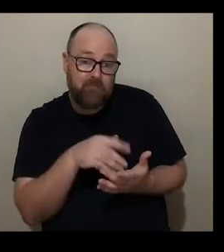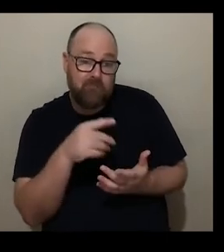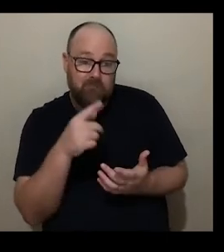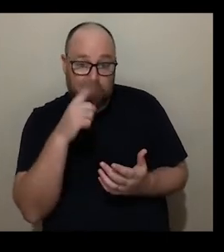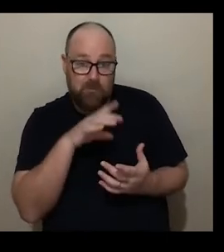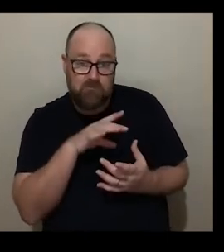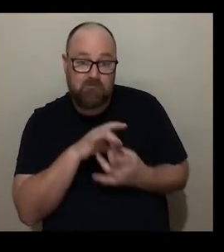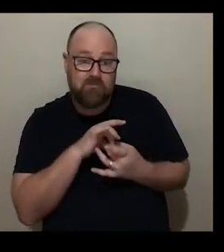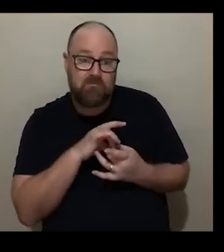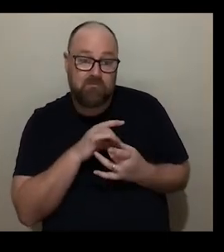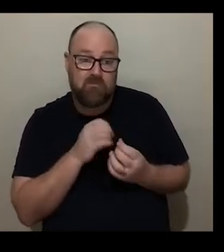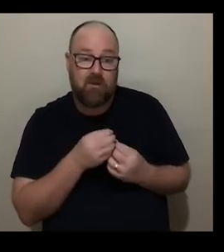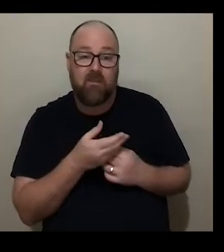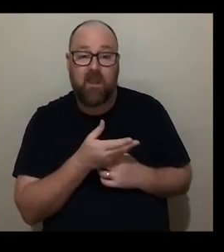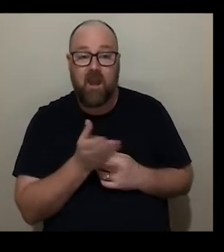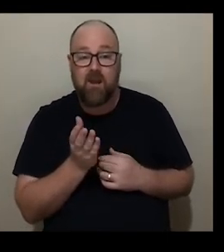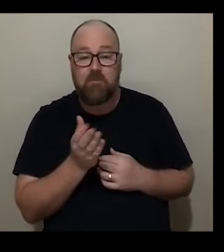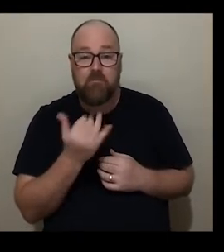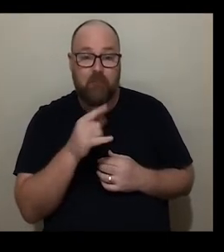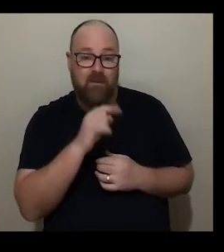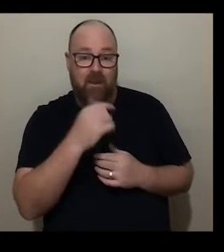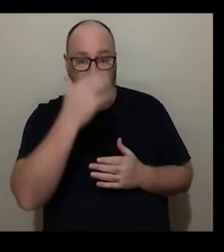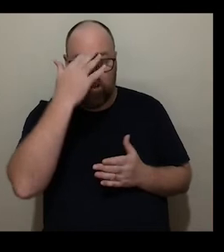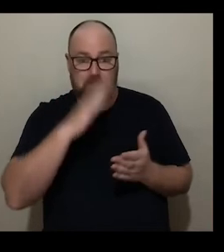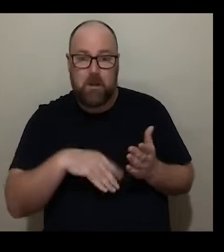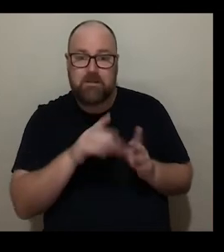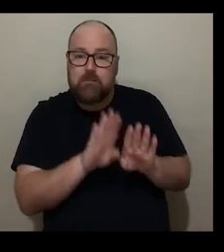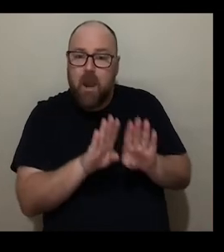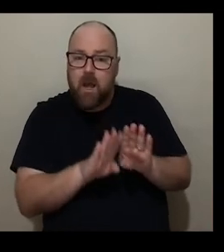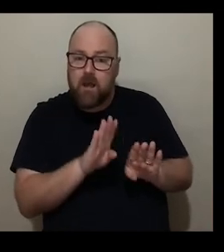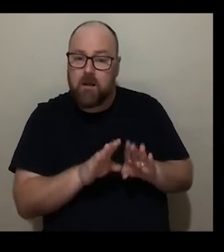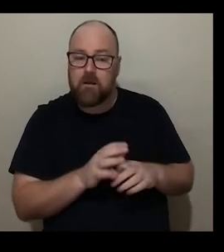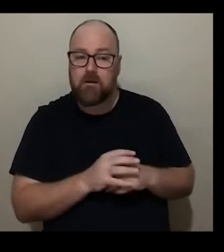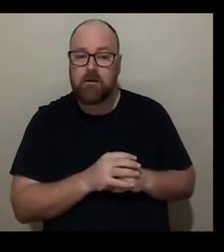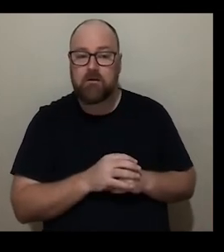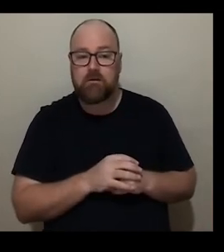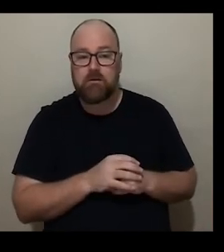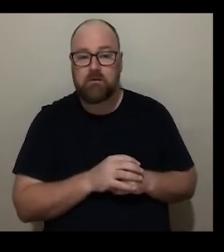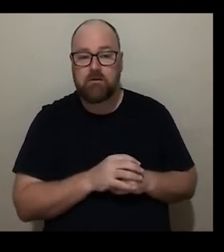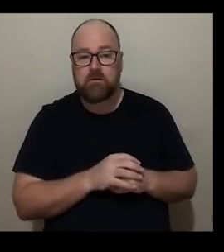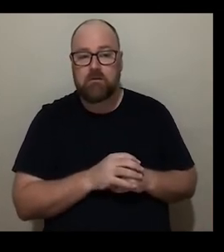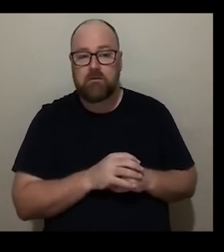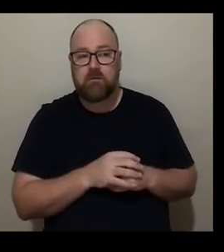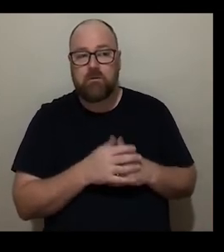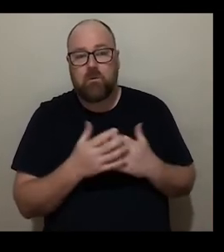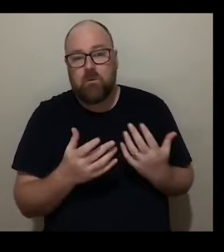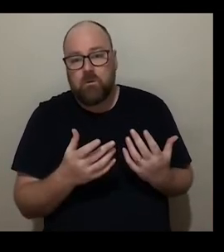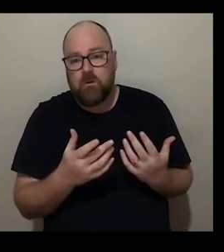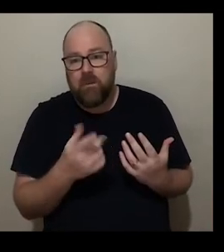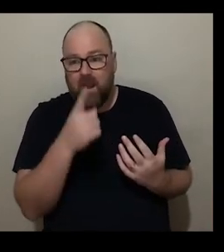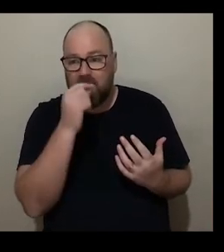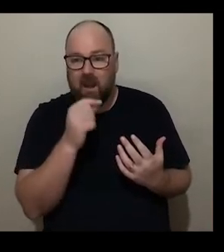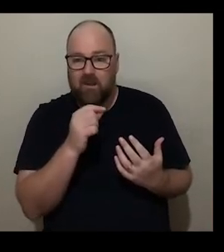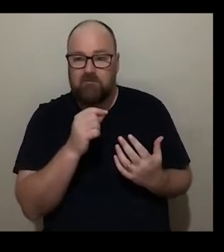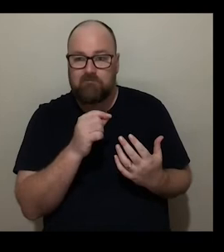them um that they might have had a similar experience or that they you know that they you least can connect